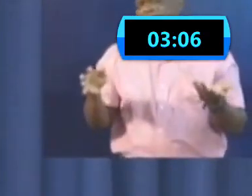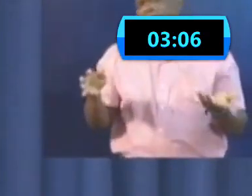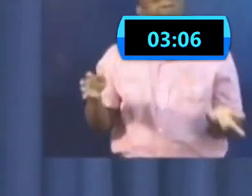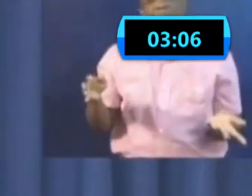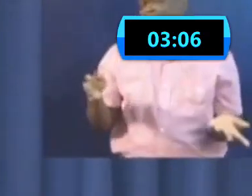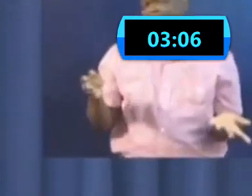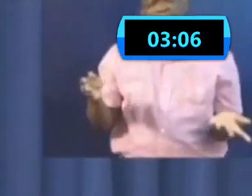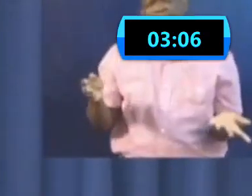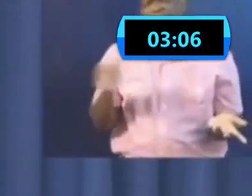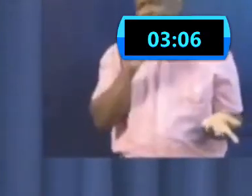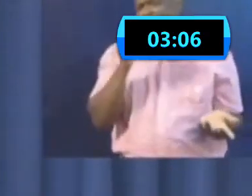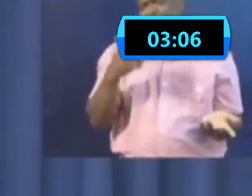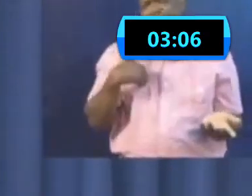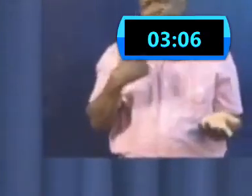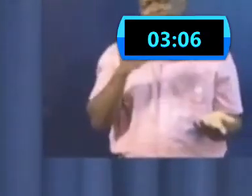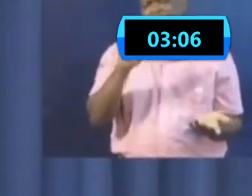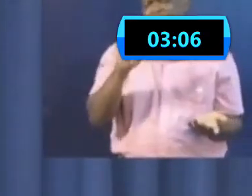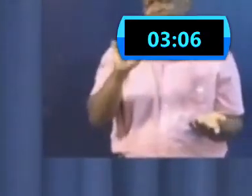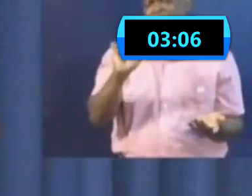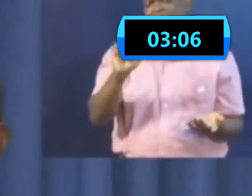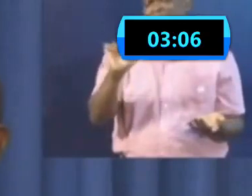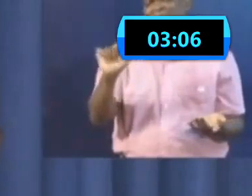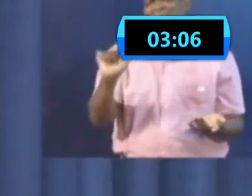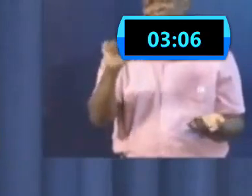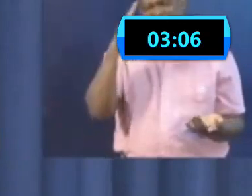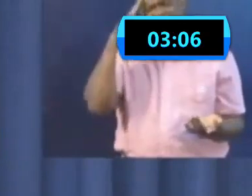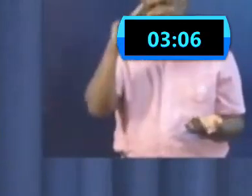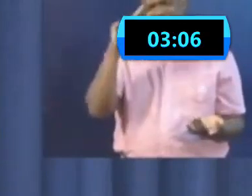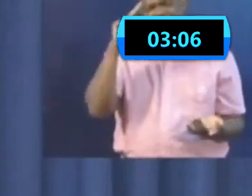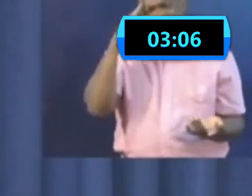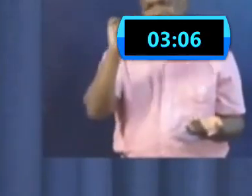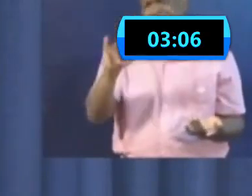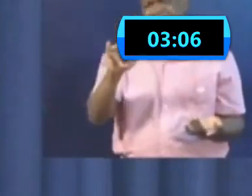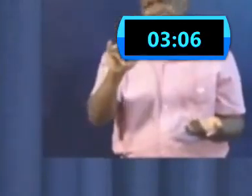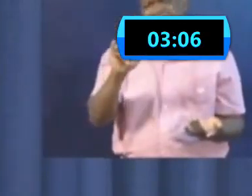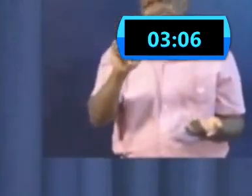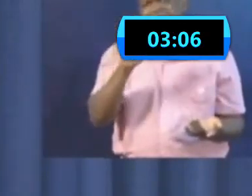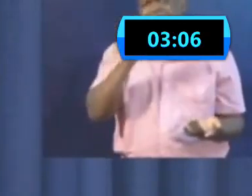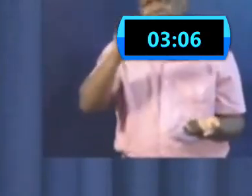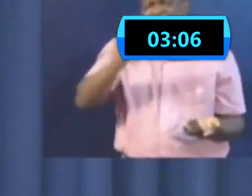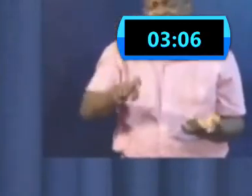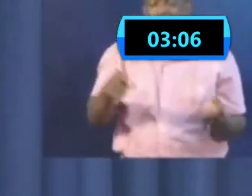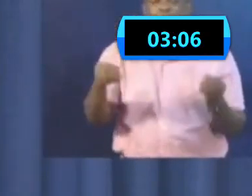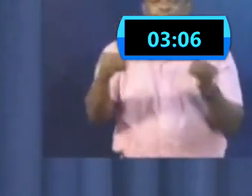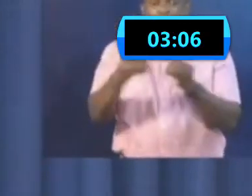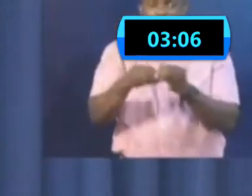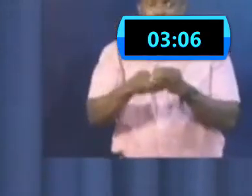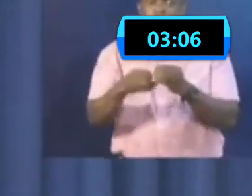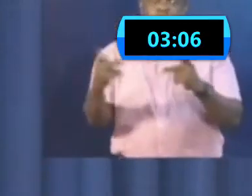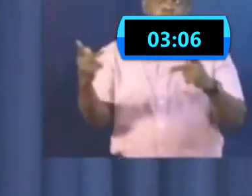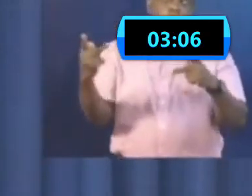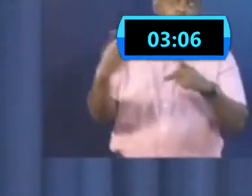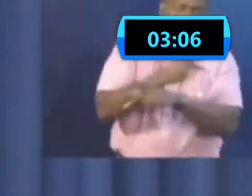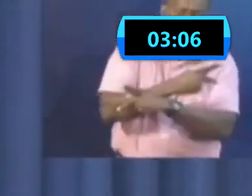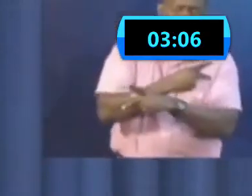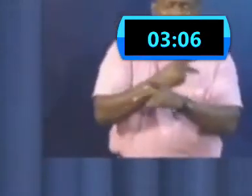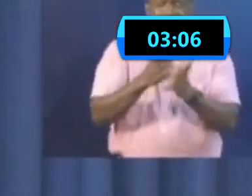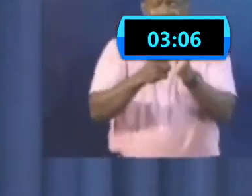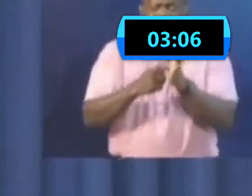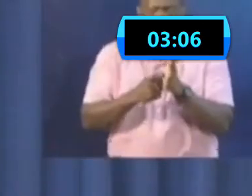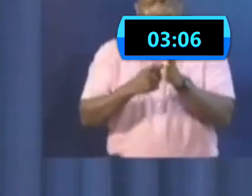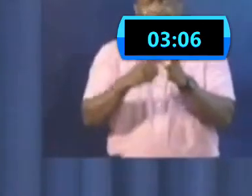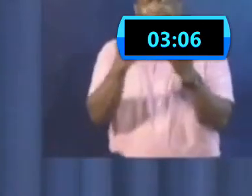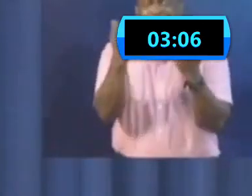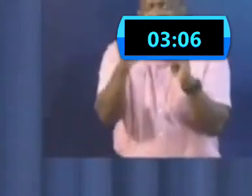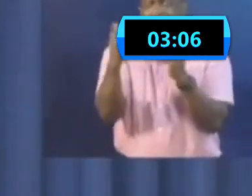which requires us to make any more drastic arrangements, but it does require that we stay,